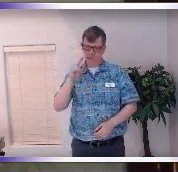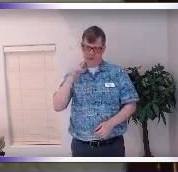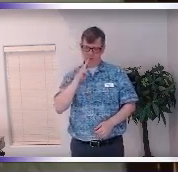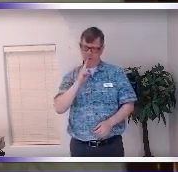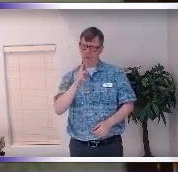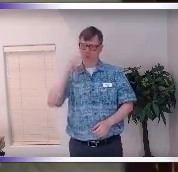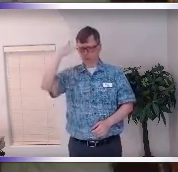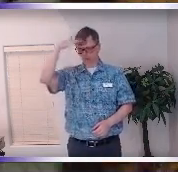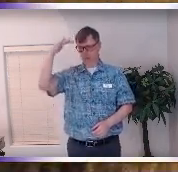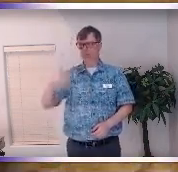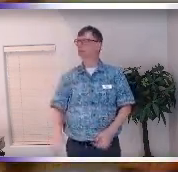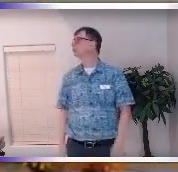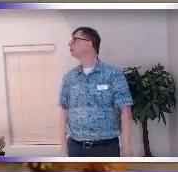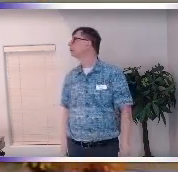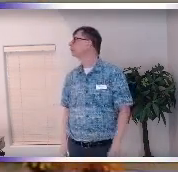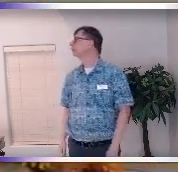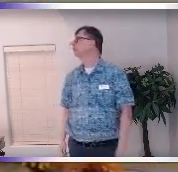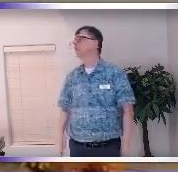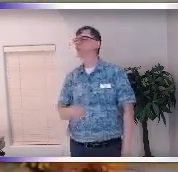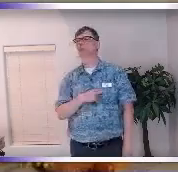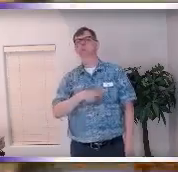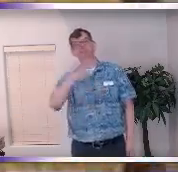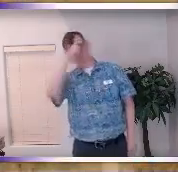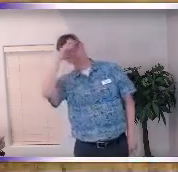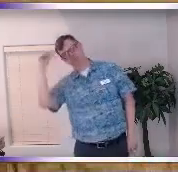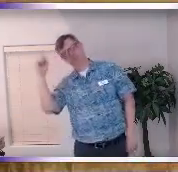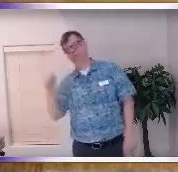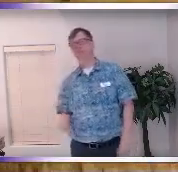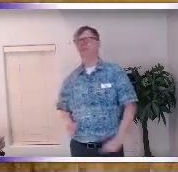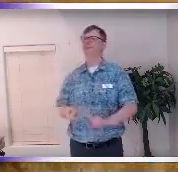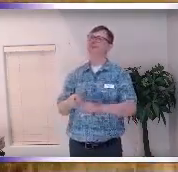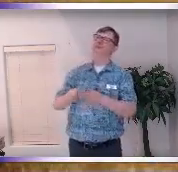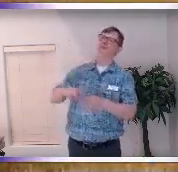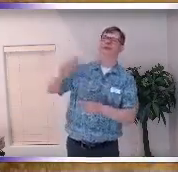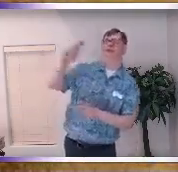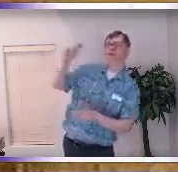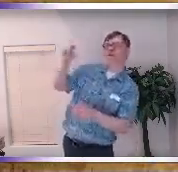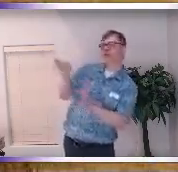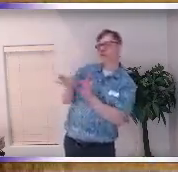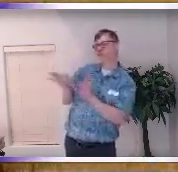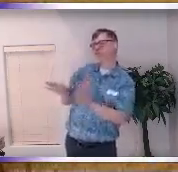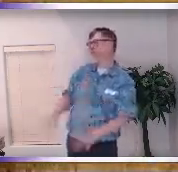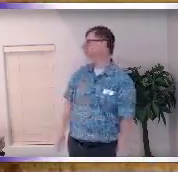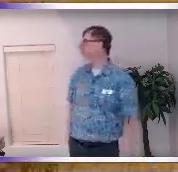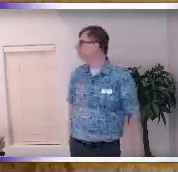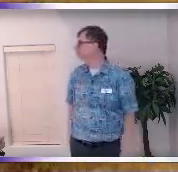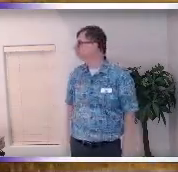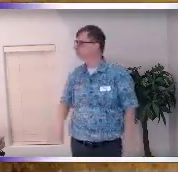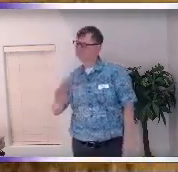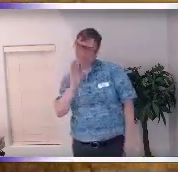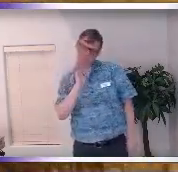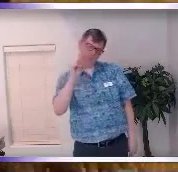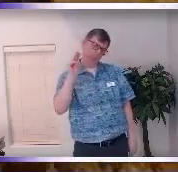they did create it at CSL I am honoring their wisdom so I'm changing a little bit but that's okay